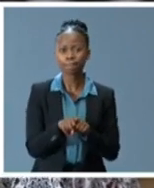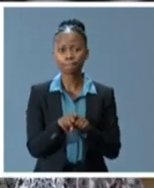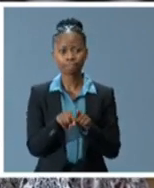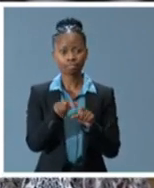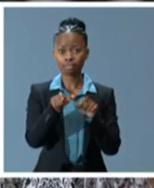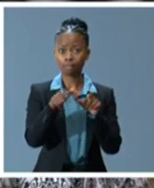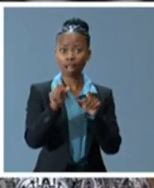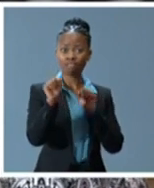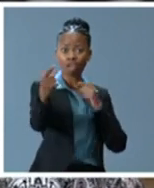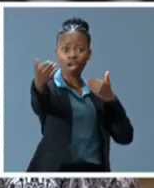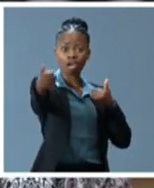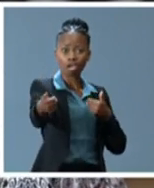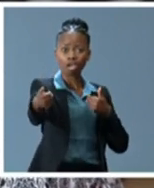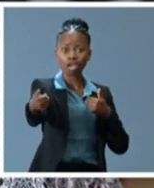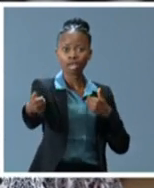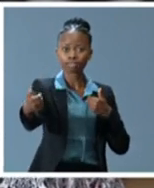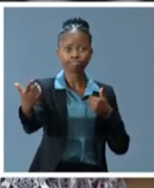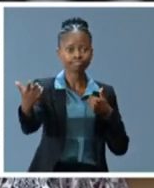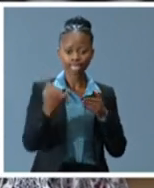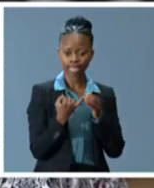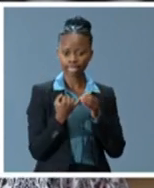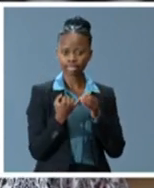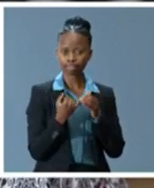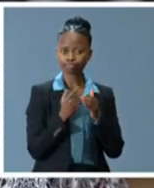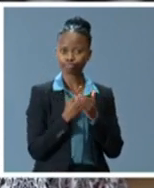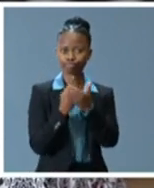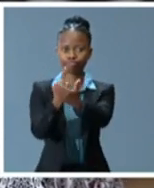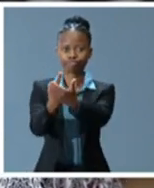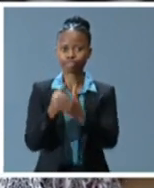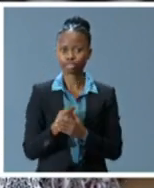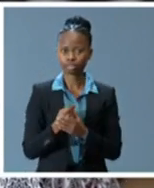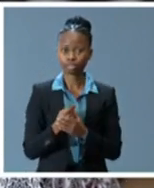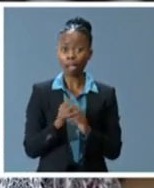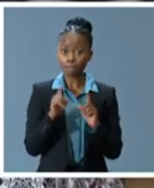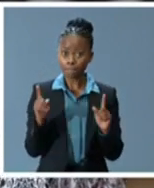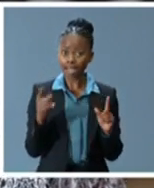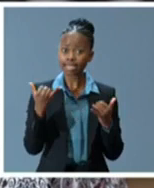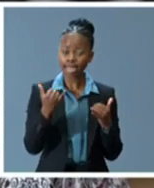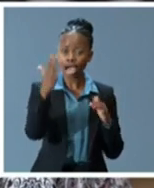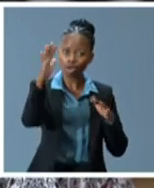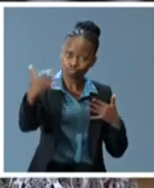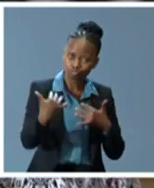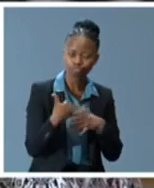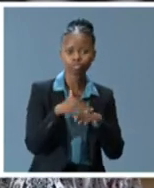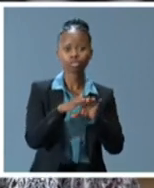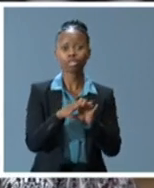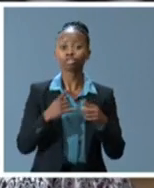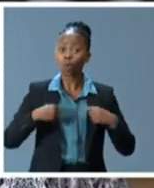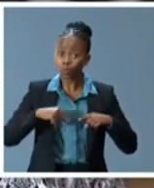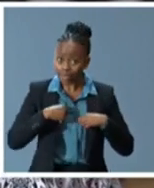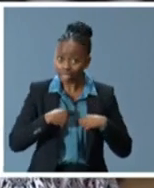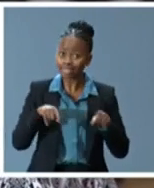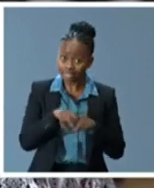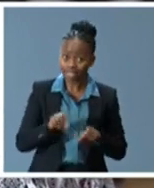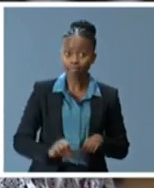and interdependence, we too found ourselves obliged to share